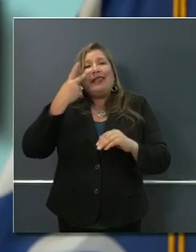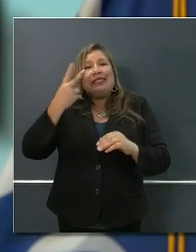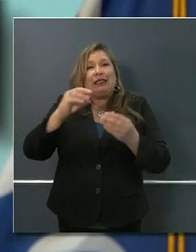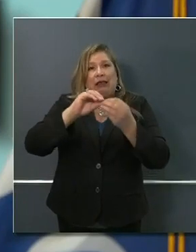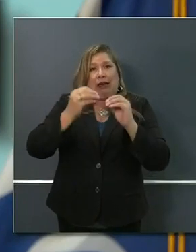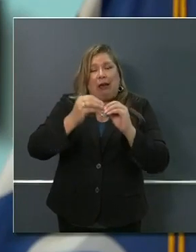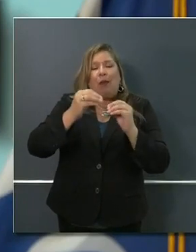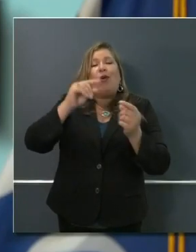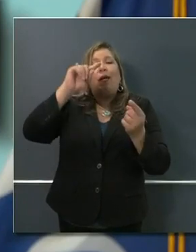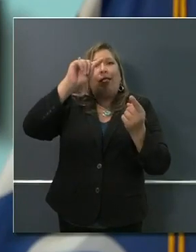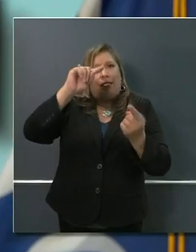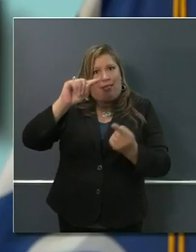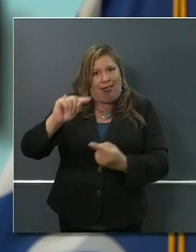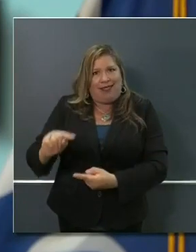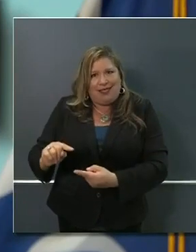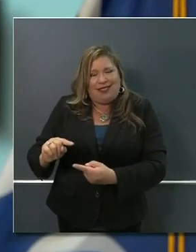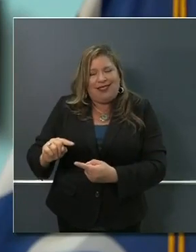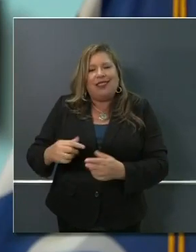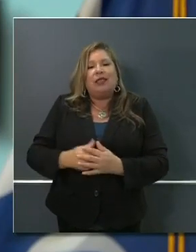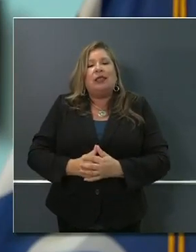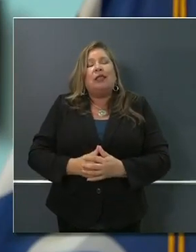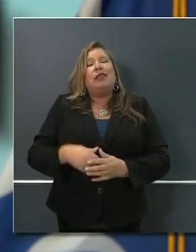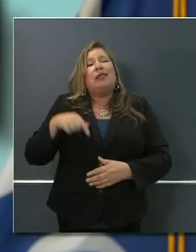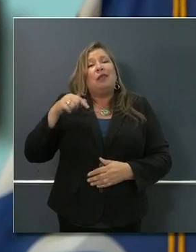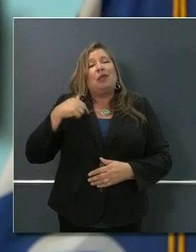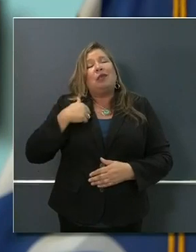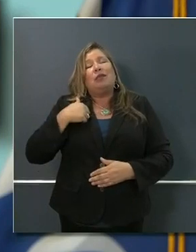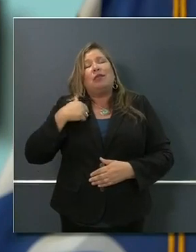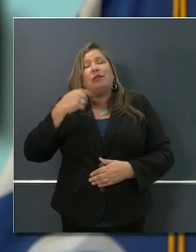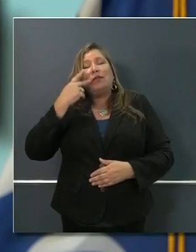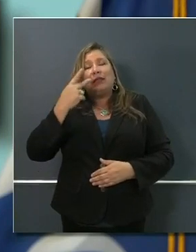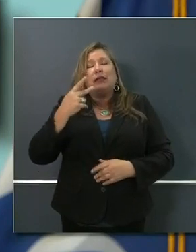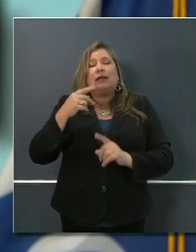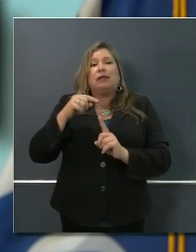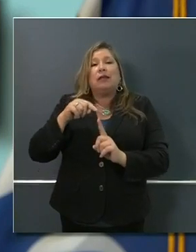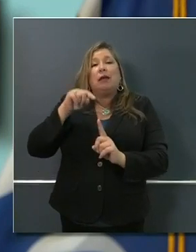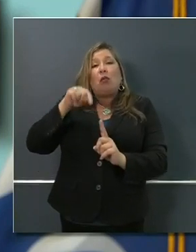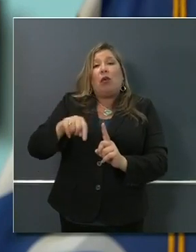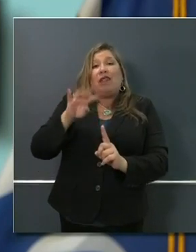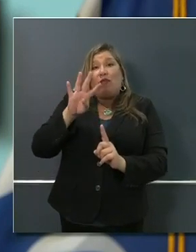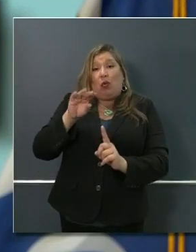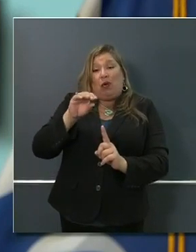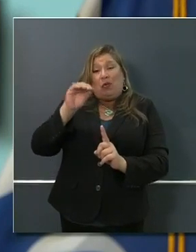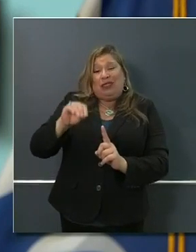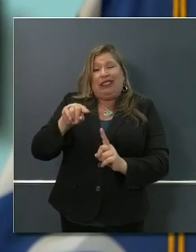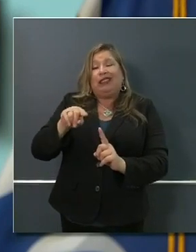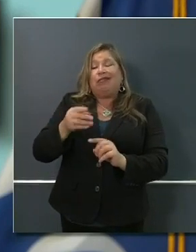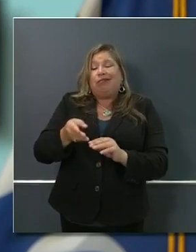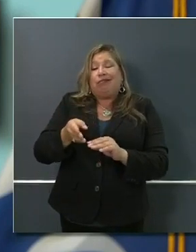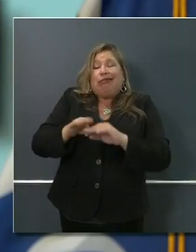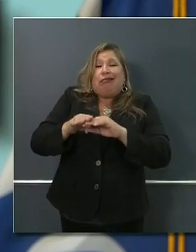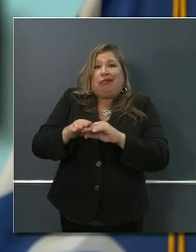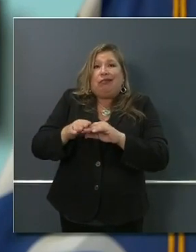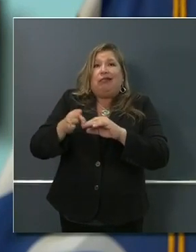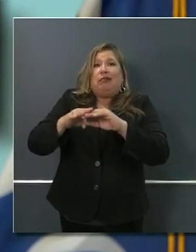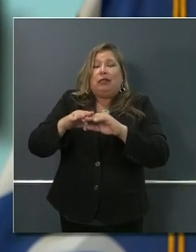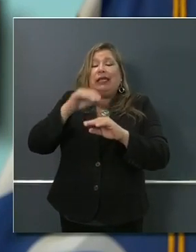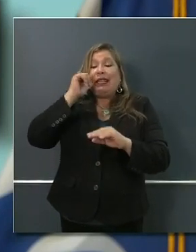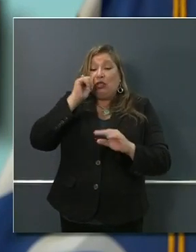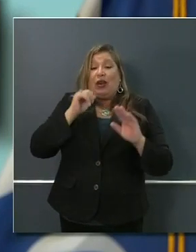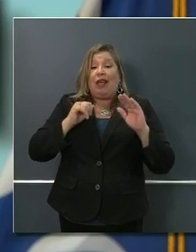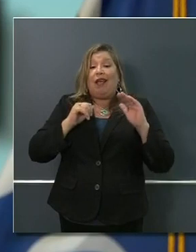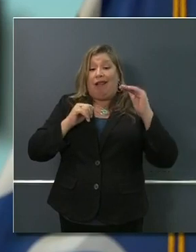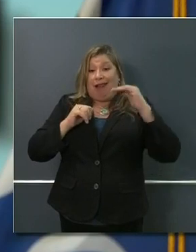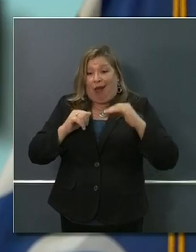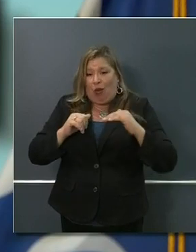significantly, 0.4 percent decline in the number of – rather, 0.4 percent increase from a decline yesterday, a